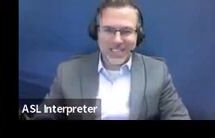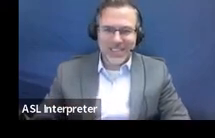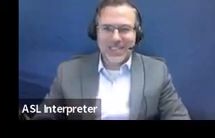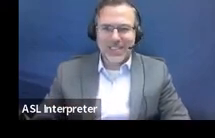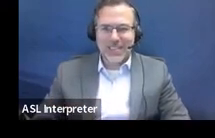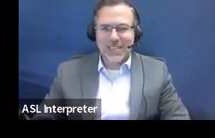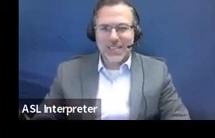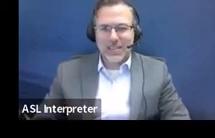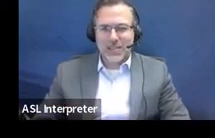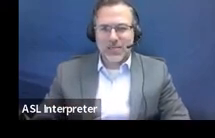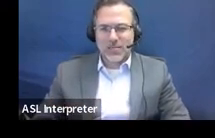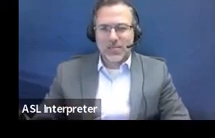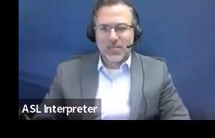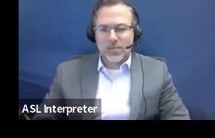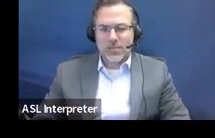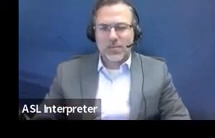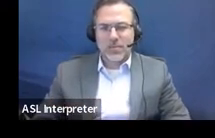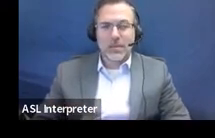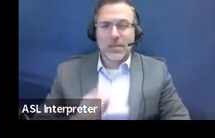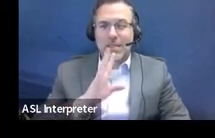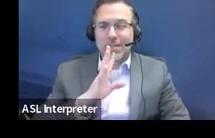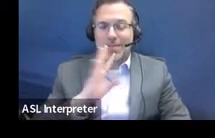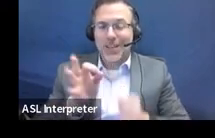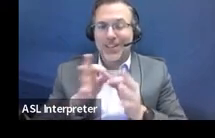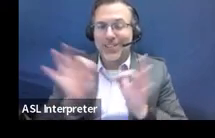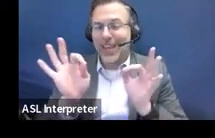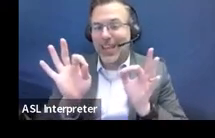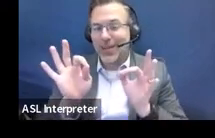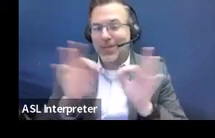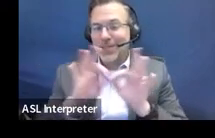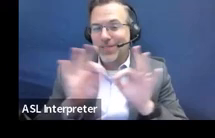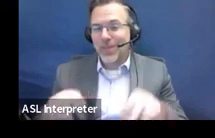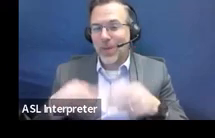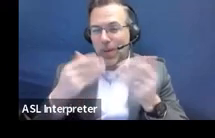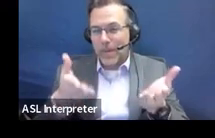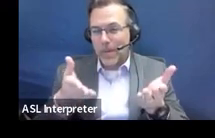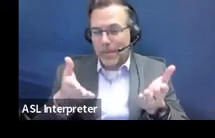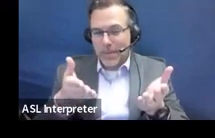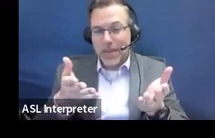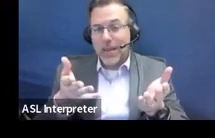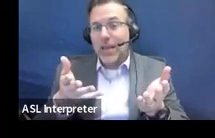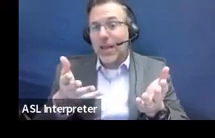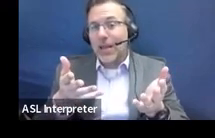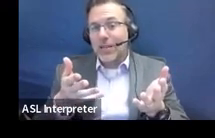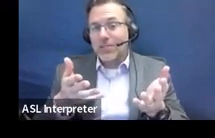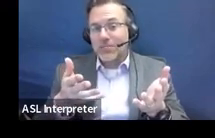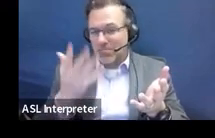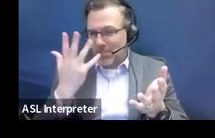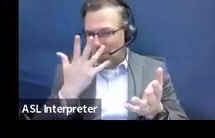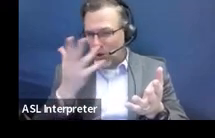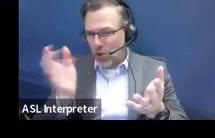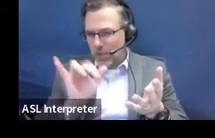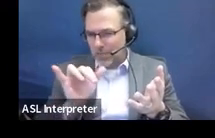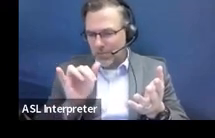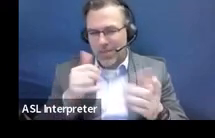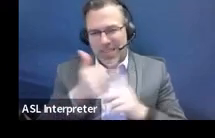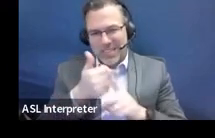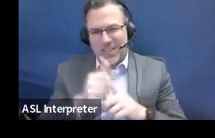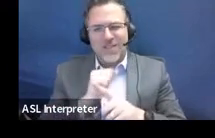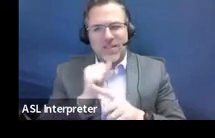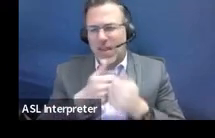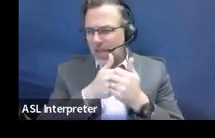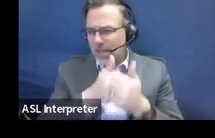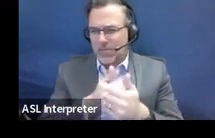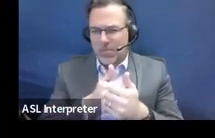Here's our speech or language eligibility form. So this is what it looks like. Why is this not compliant?